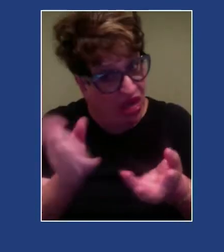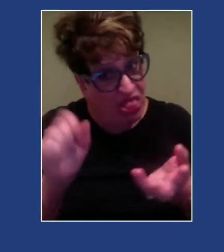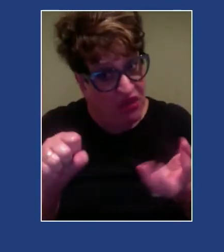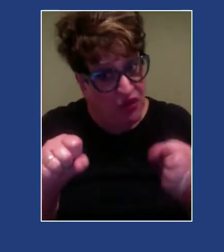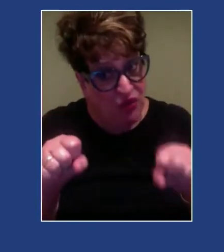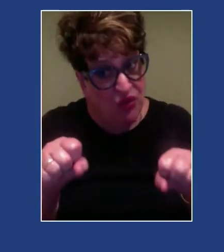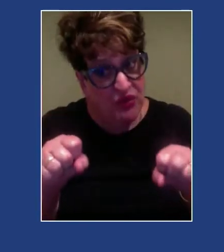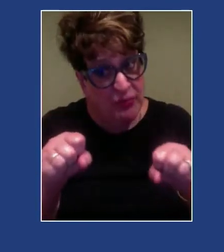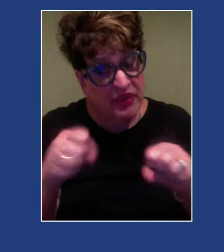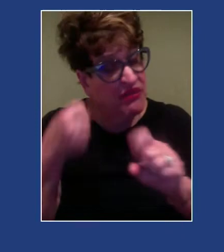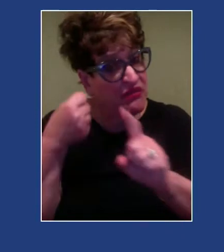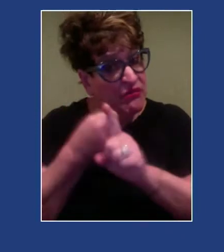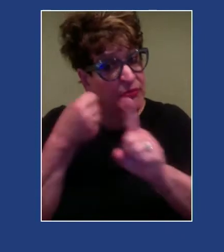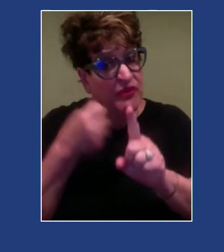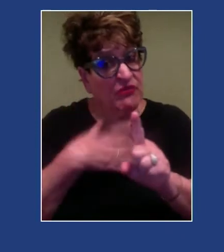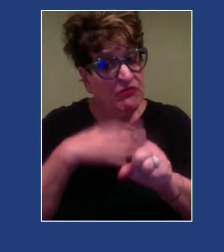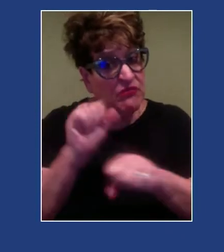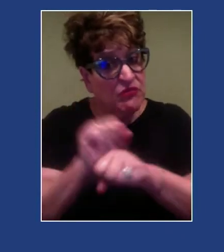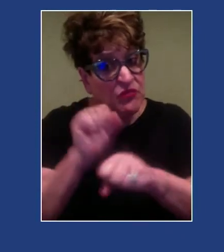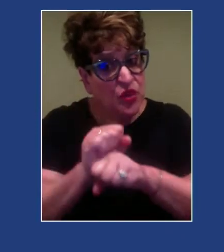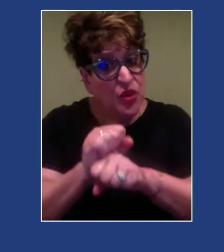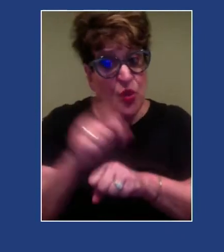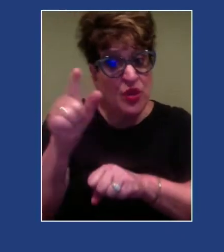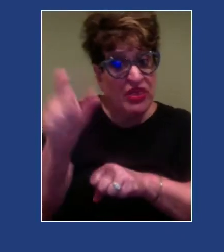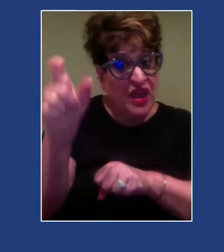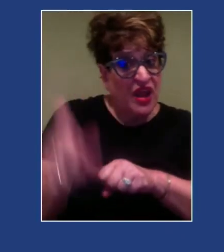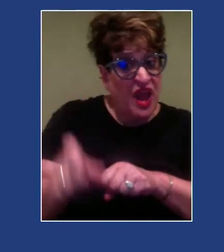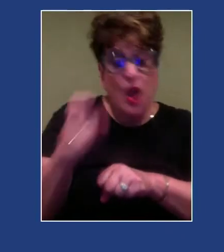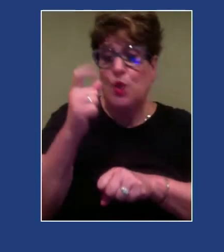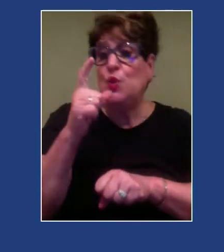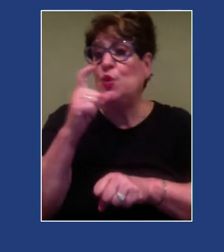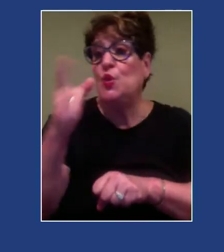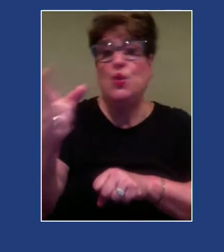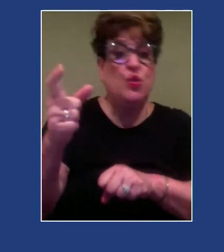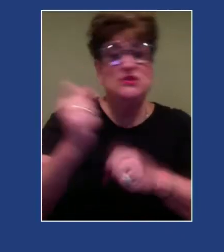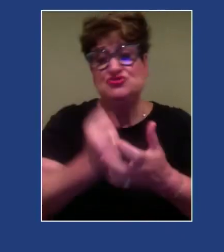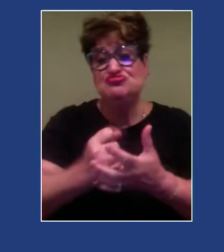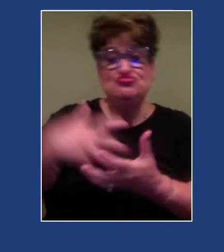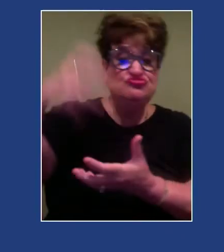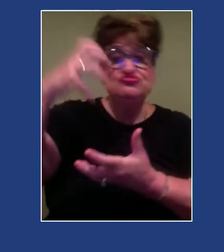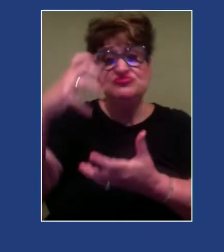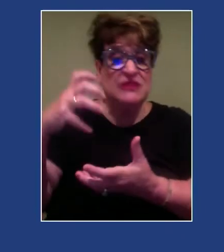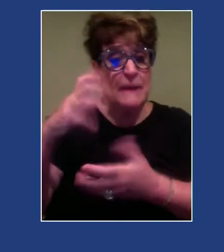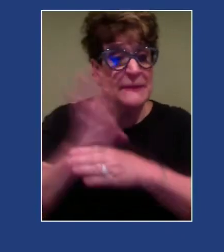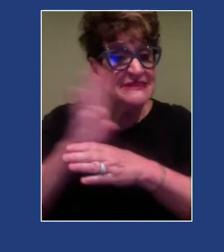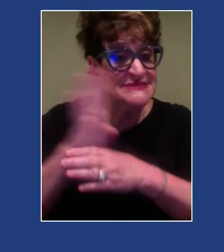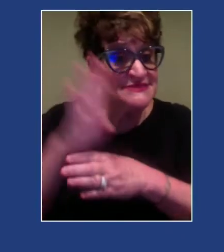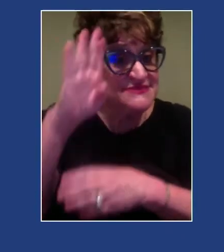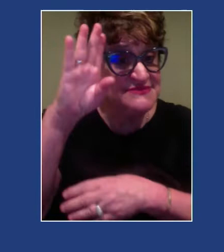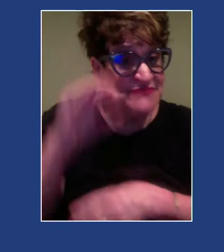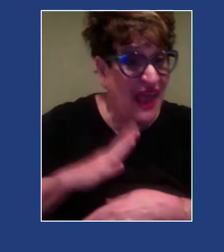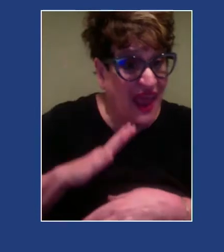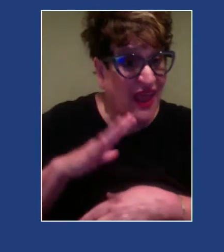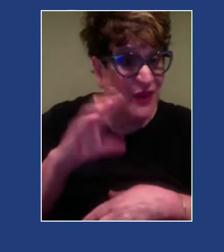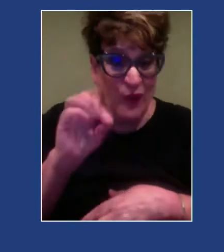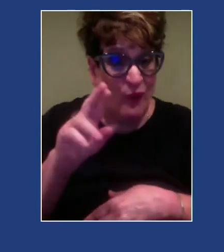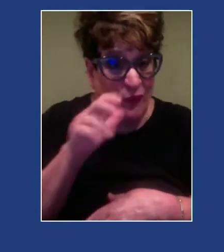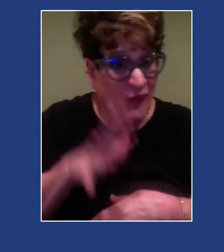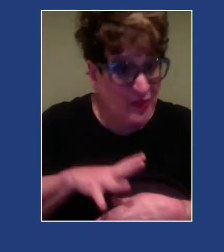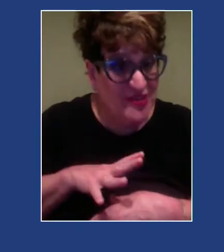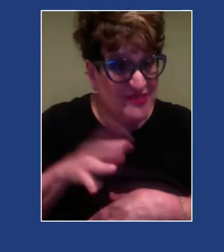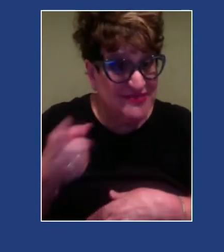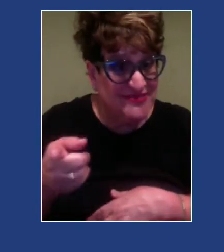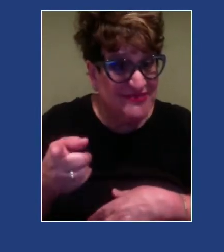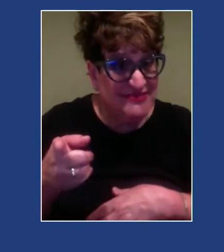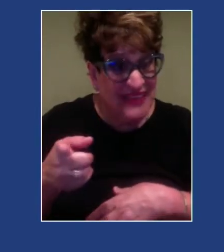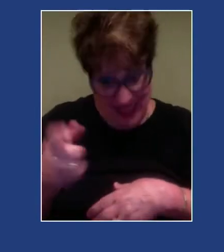in the work I do with a client who runs a Fortune 500 company. It has shown up in the work that I've done with the client